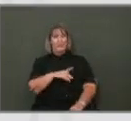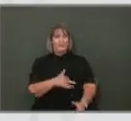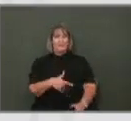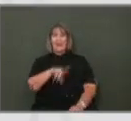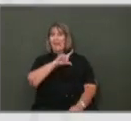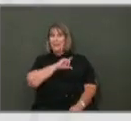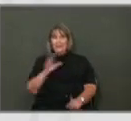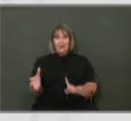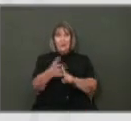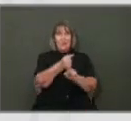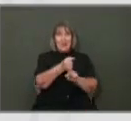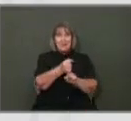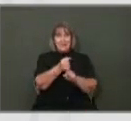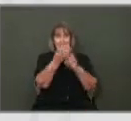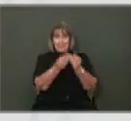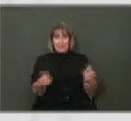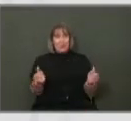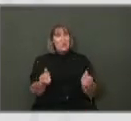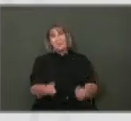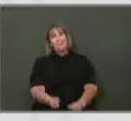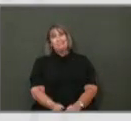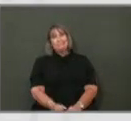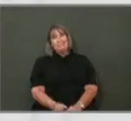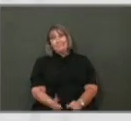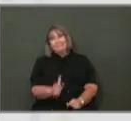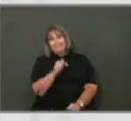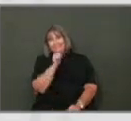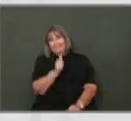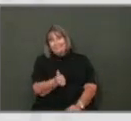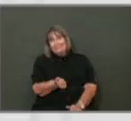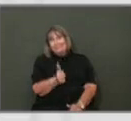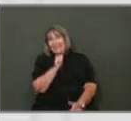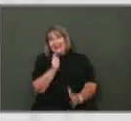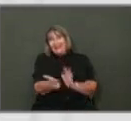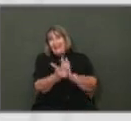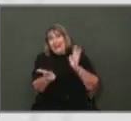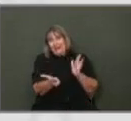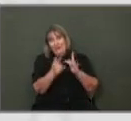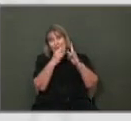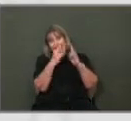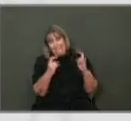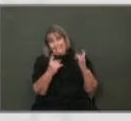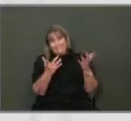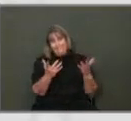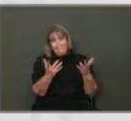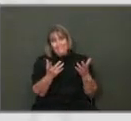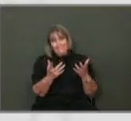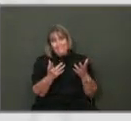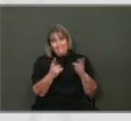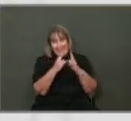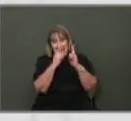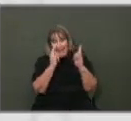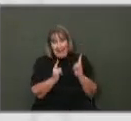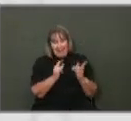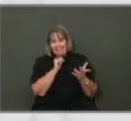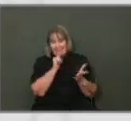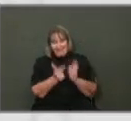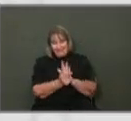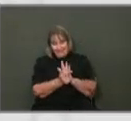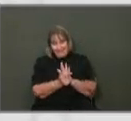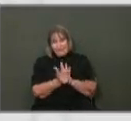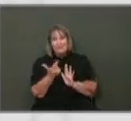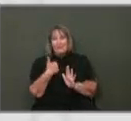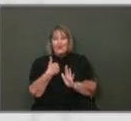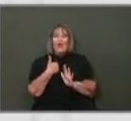them if they're not breaking the law, and so making sure that we've got the outreach folks that are establishing a